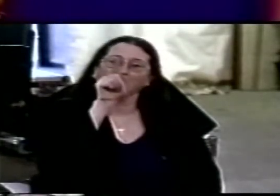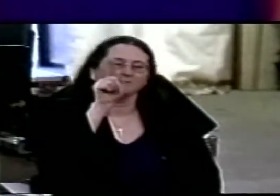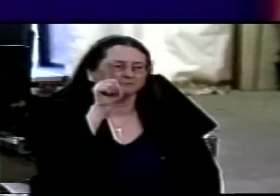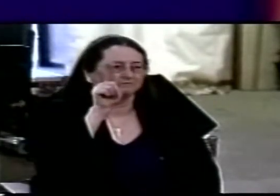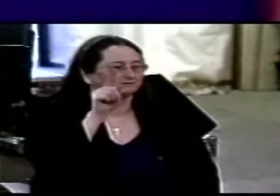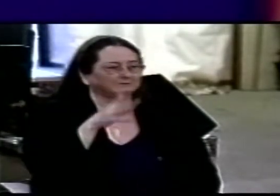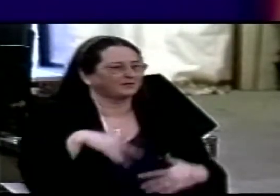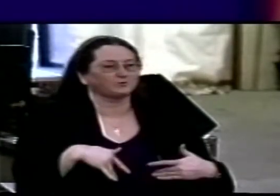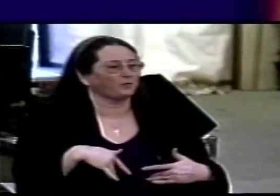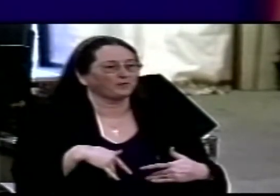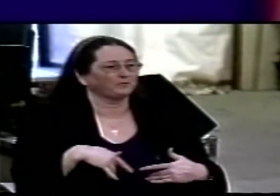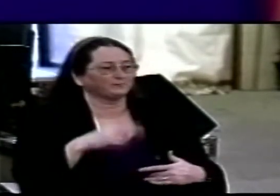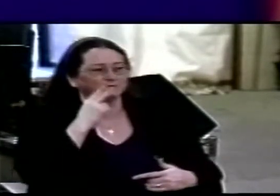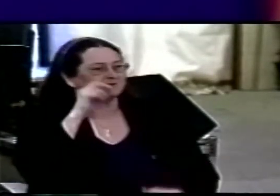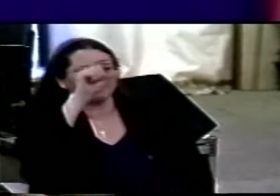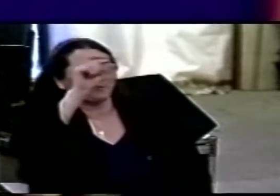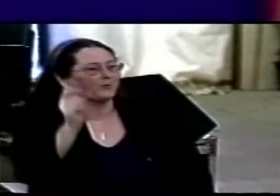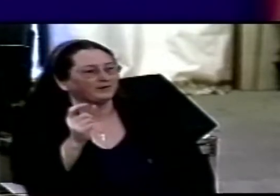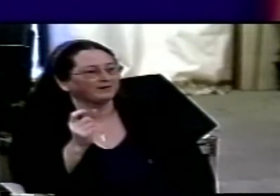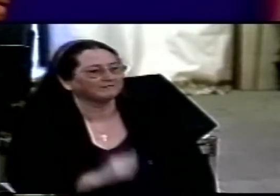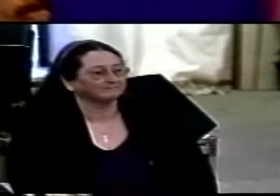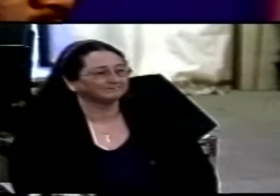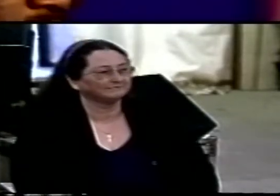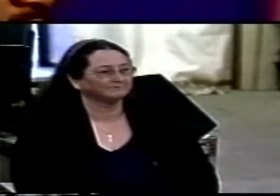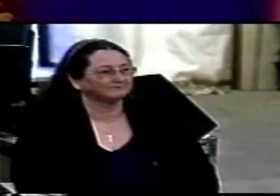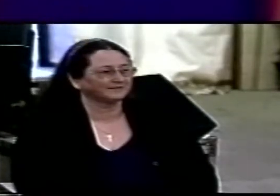many sermons